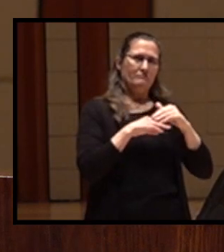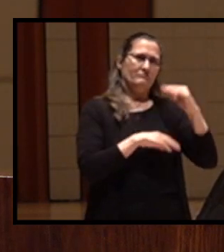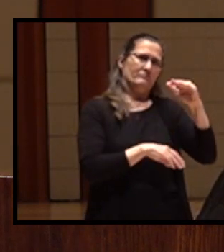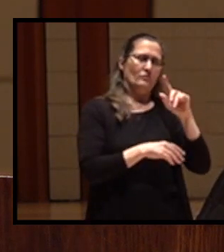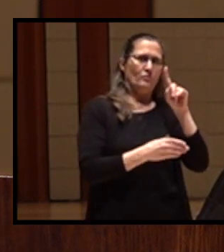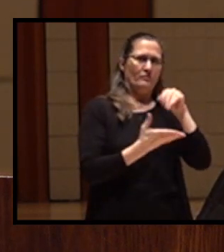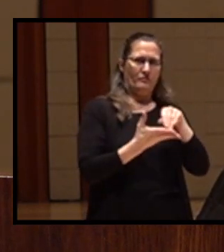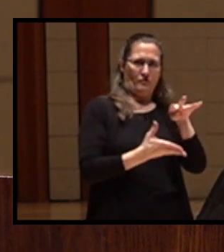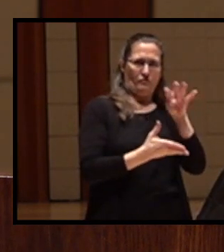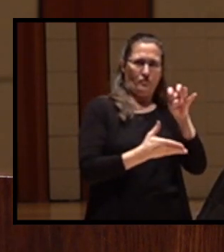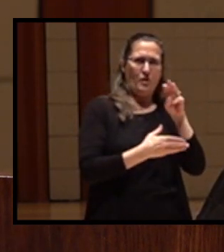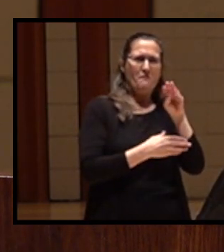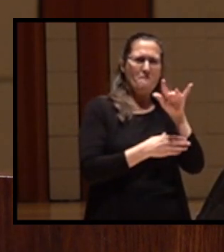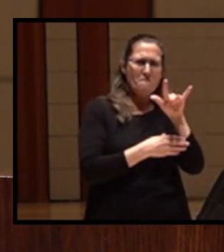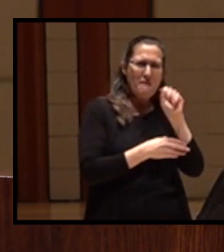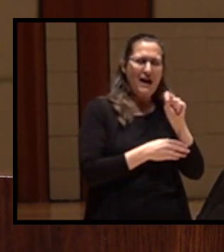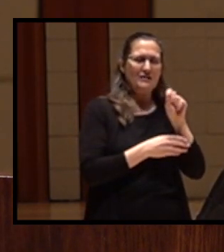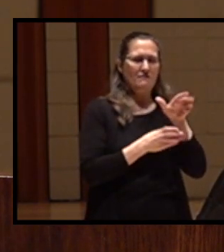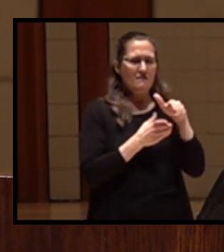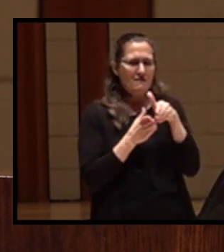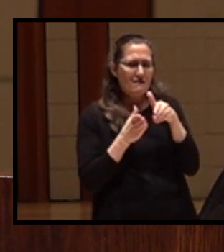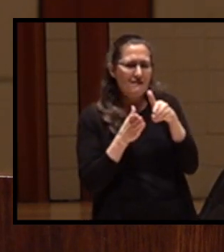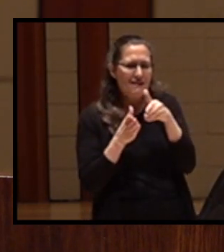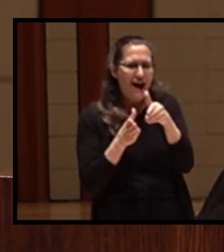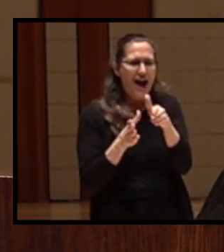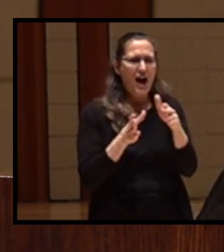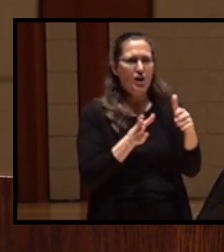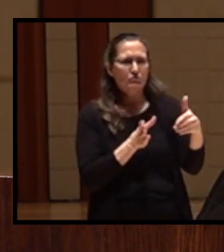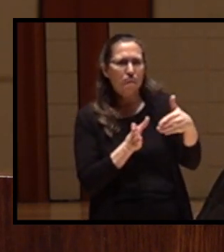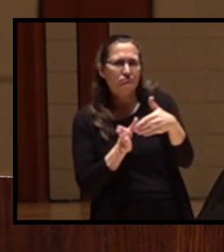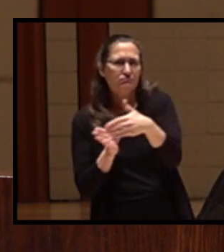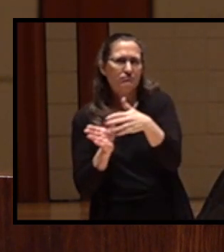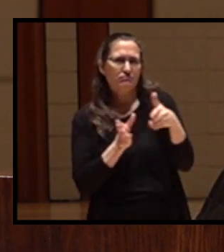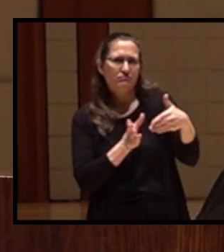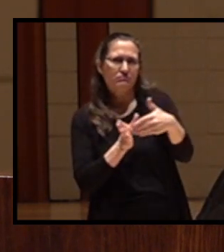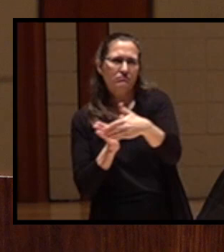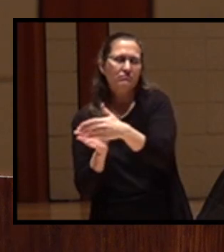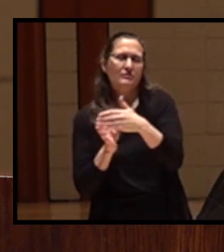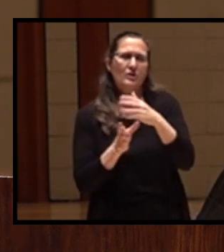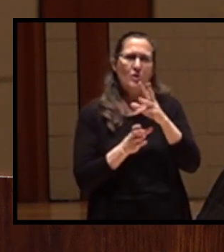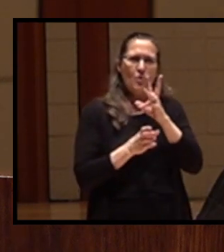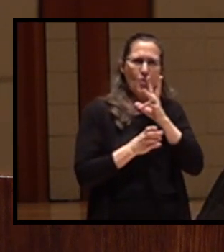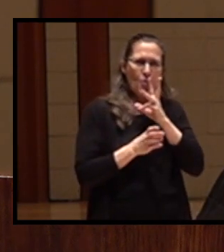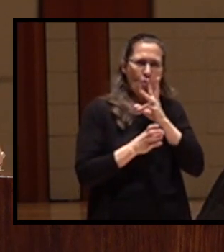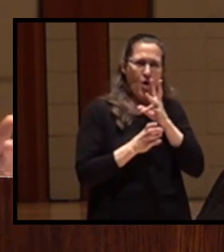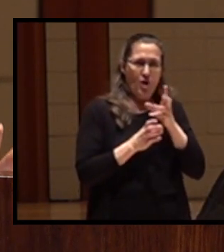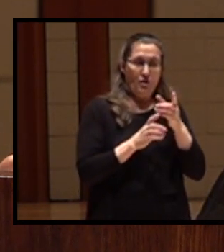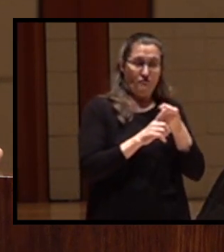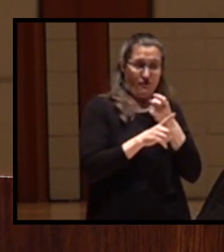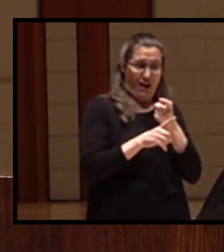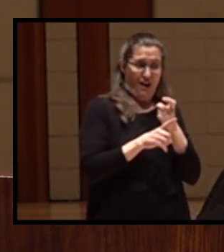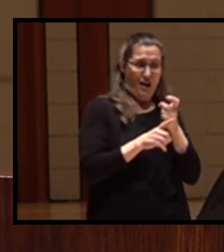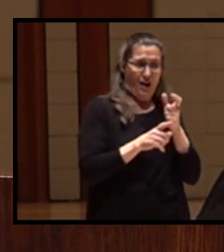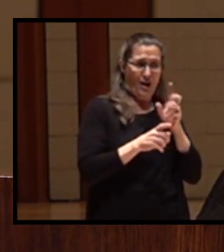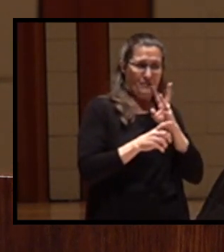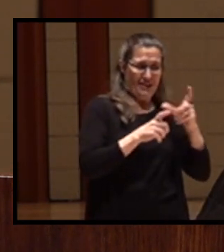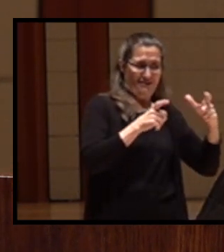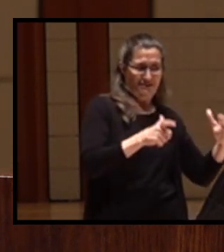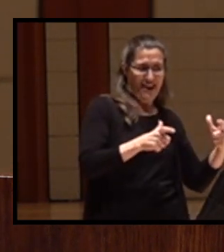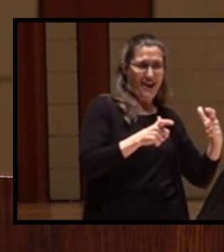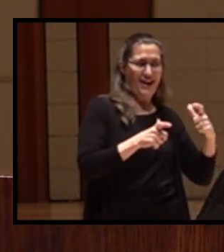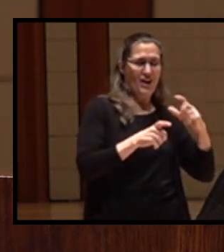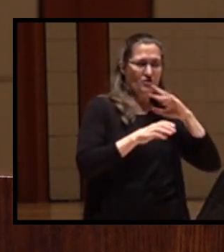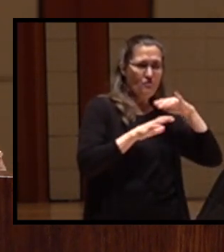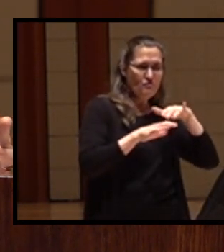miles of canals, laterals, and diversions to move water from the Klamath Lake, the Klamath River,